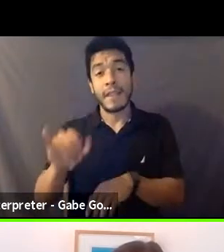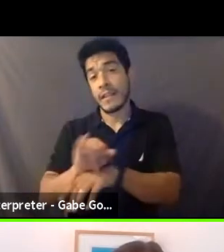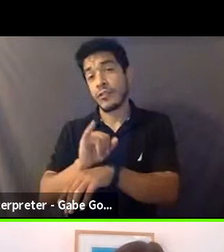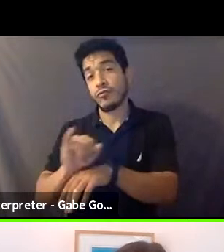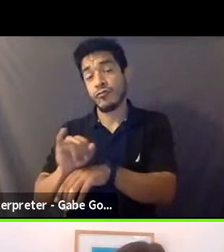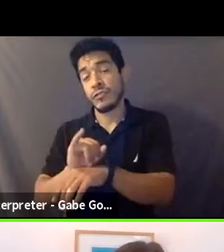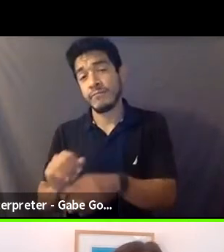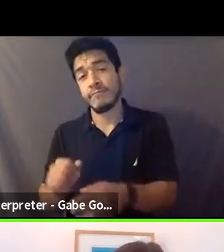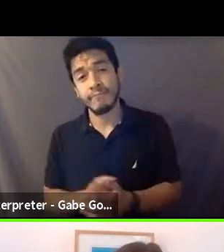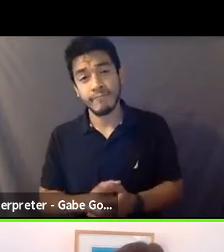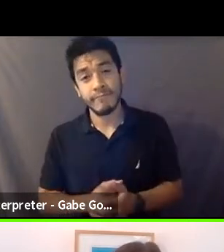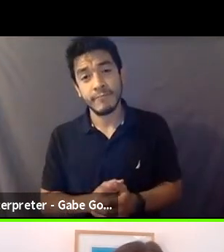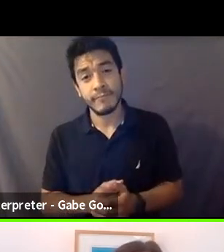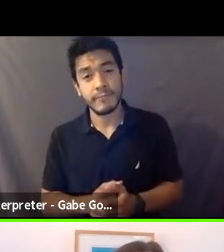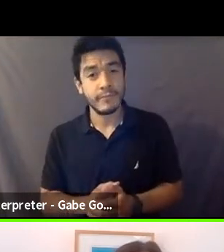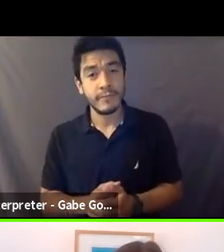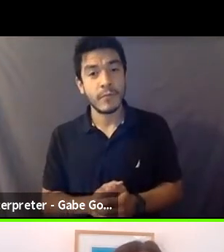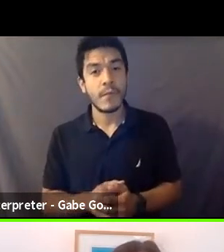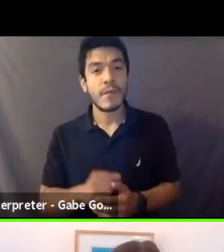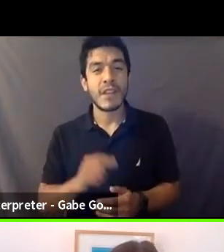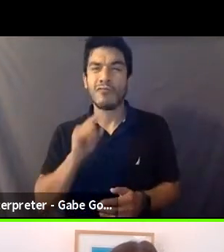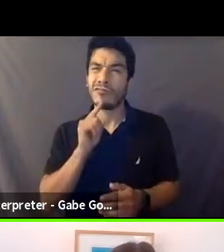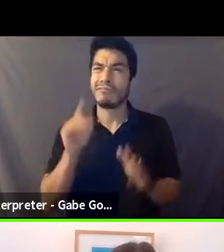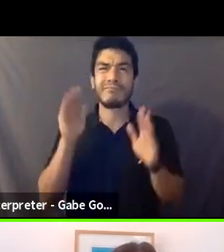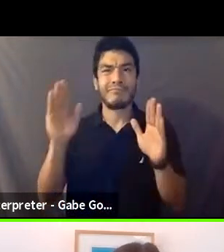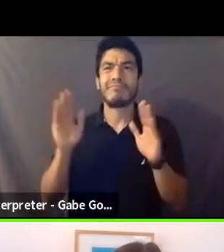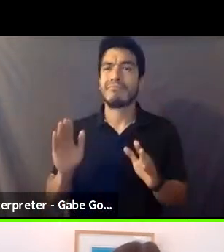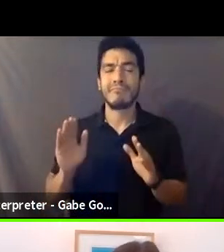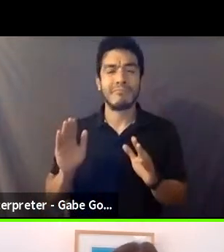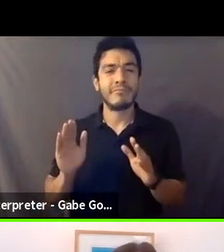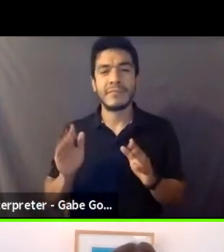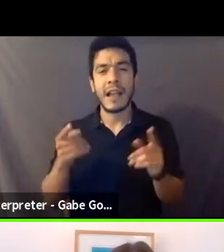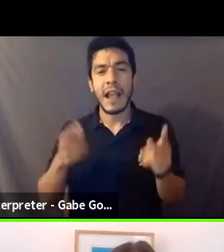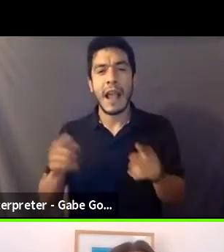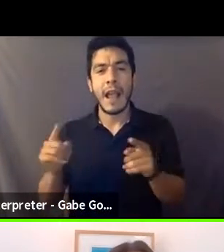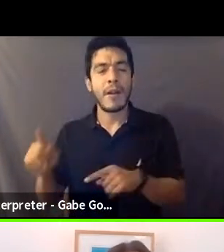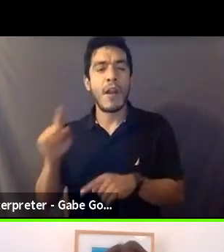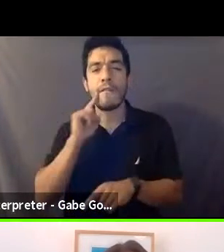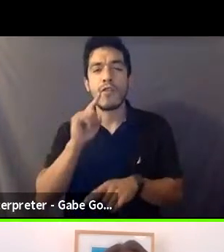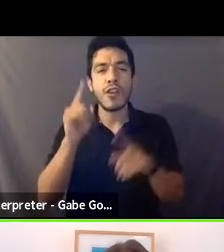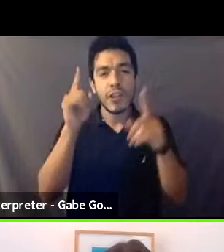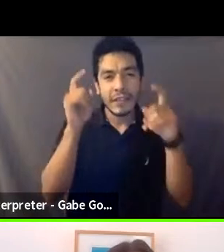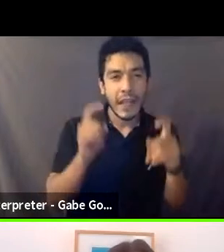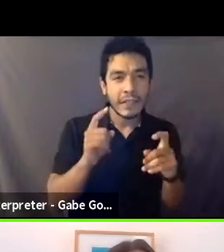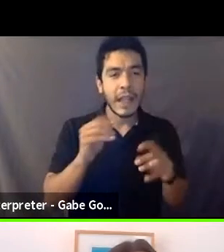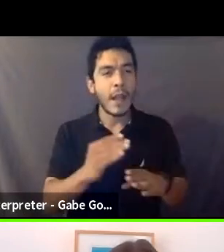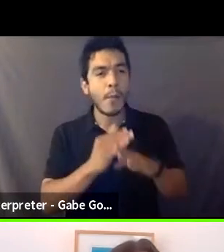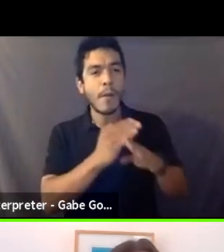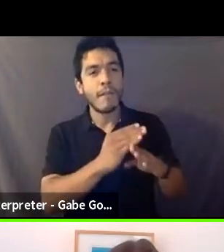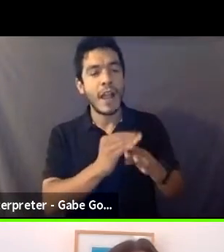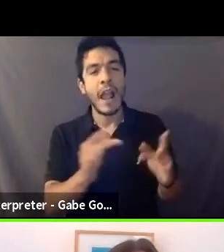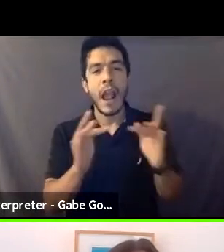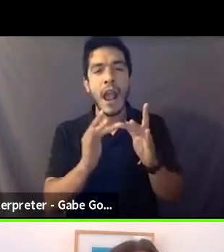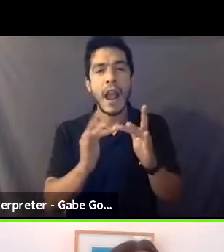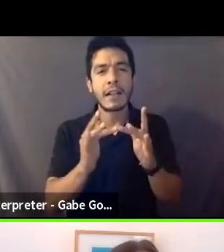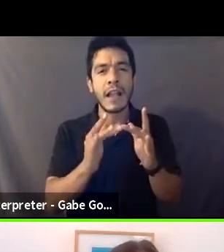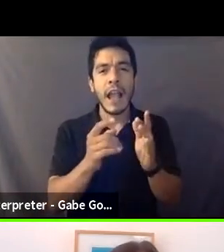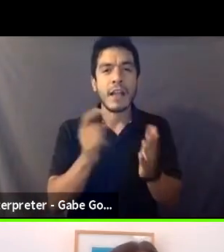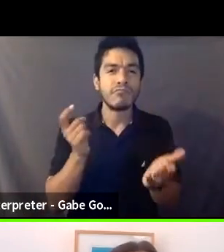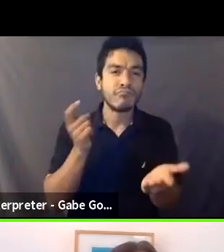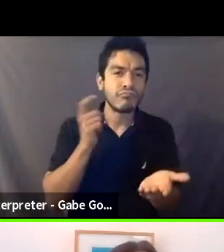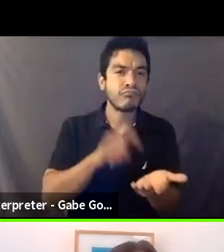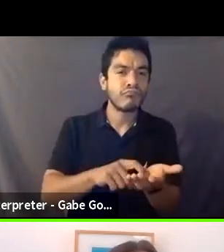Um, it's just, there's just been an amazing job in terms of, you know, testing and prevention and, and contact tracing and things like that.